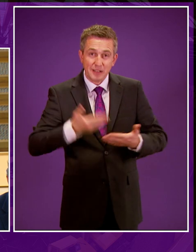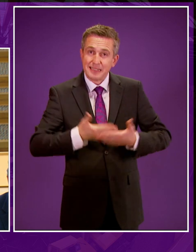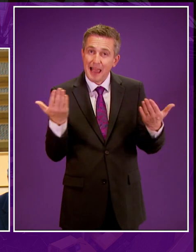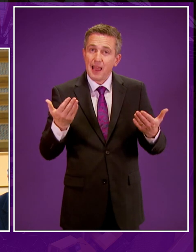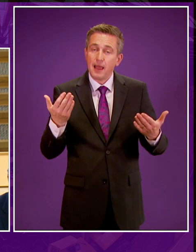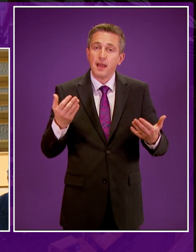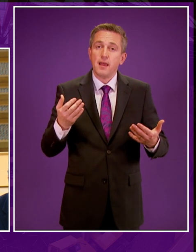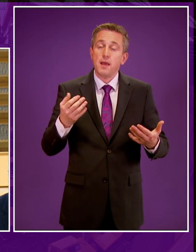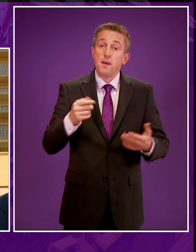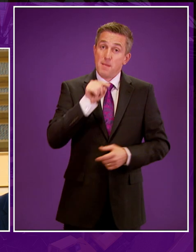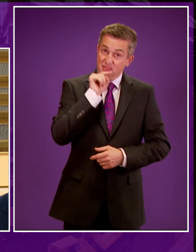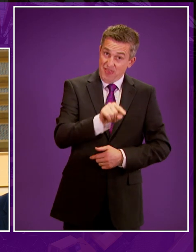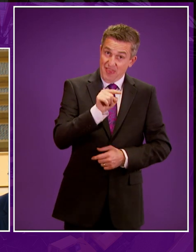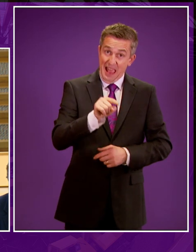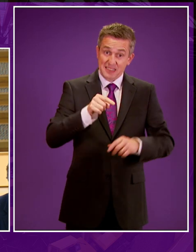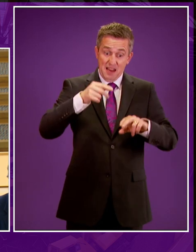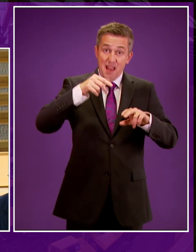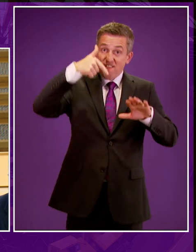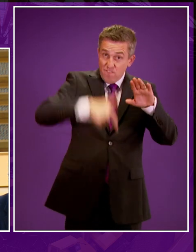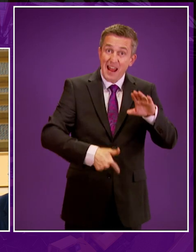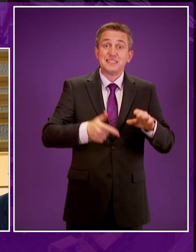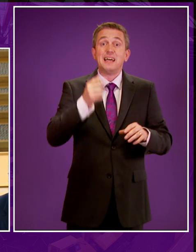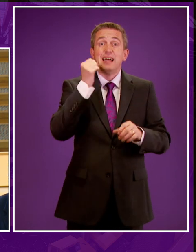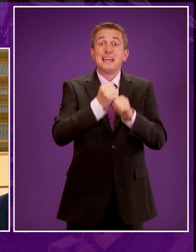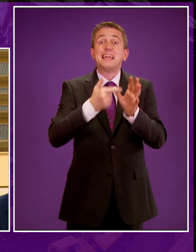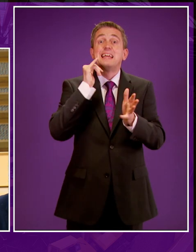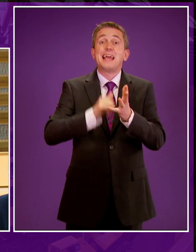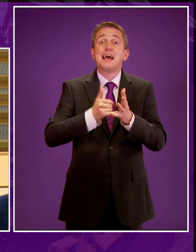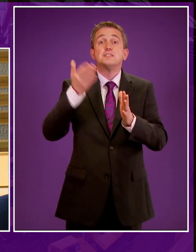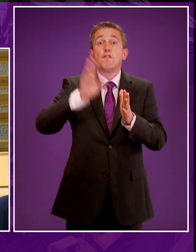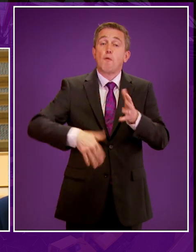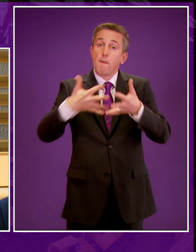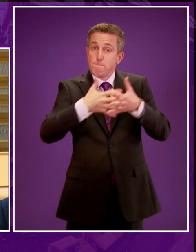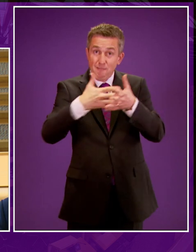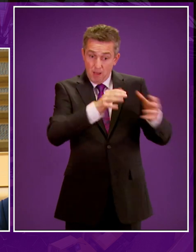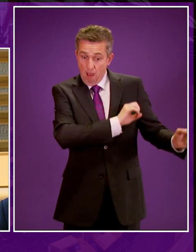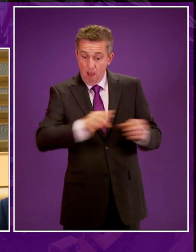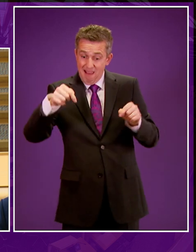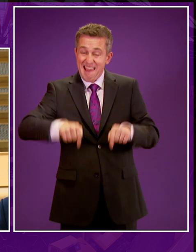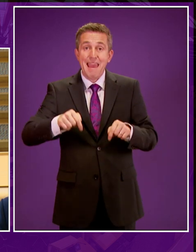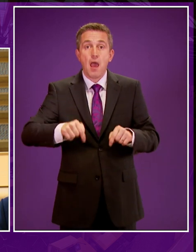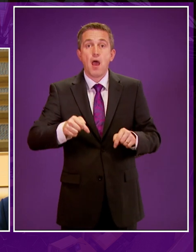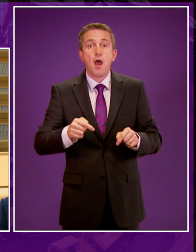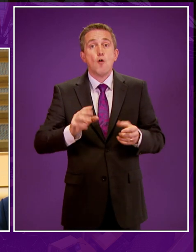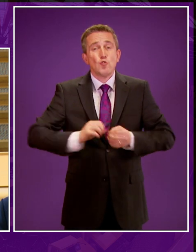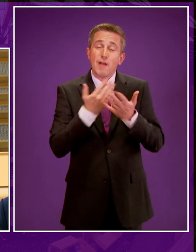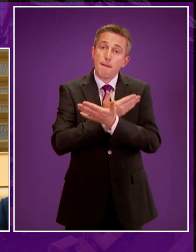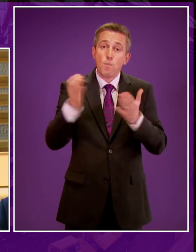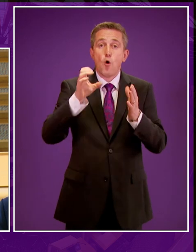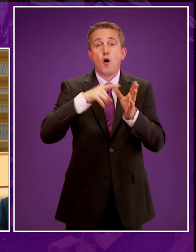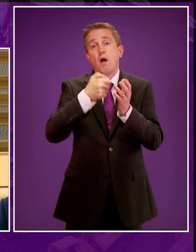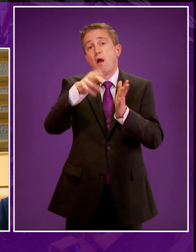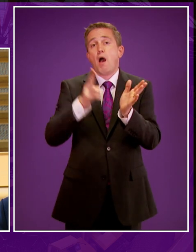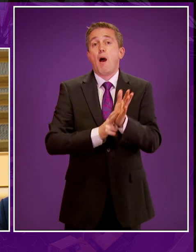But it simply means that that imported fracked gas from Pennsylvania will have a higher carbon footprint than it would be if we were producing it here.